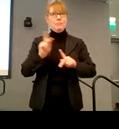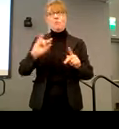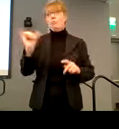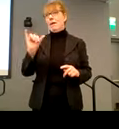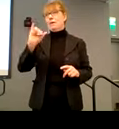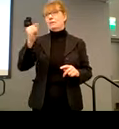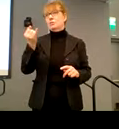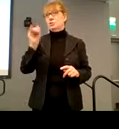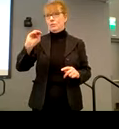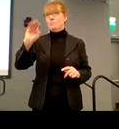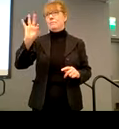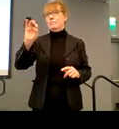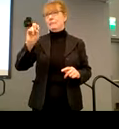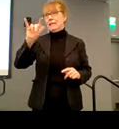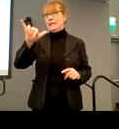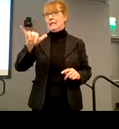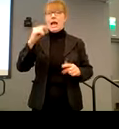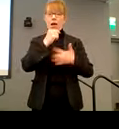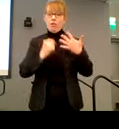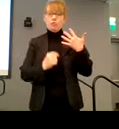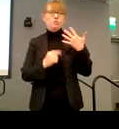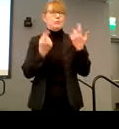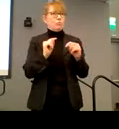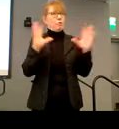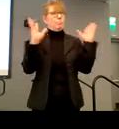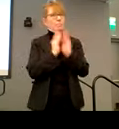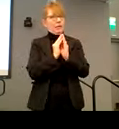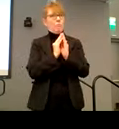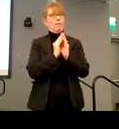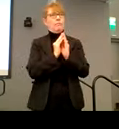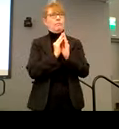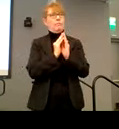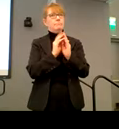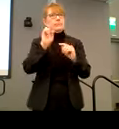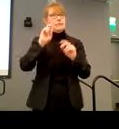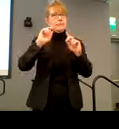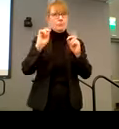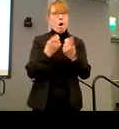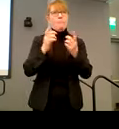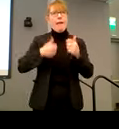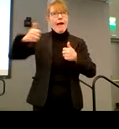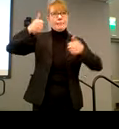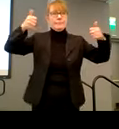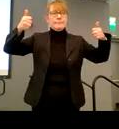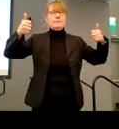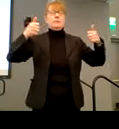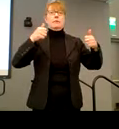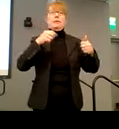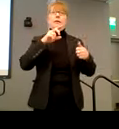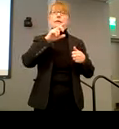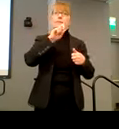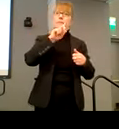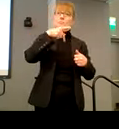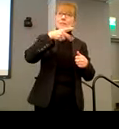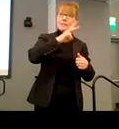uh, and others. We try to meet with the heads of other departments of public works, people who are in charge of